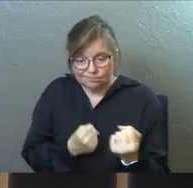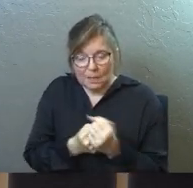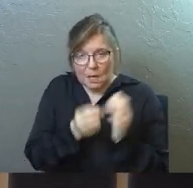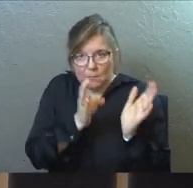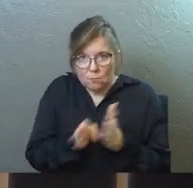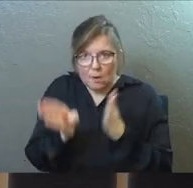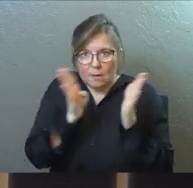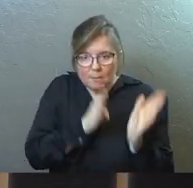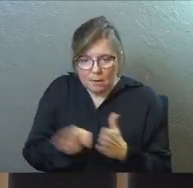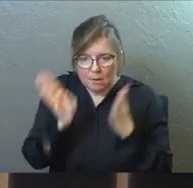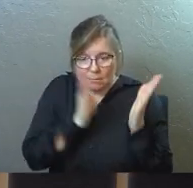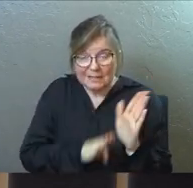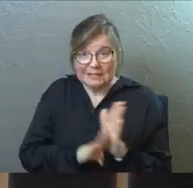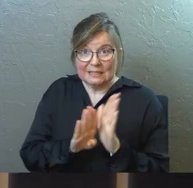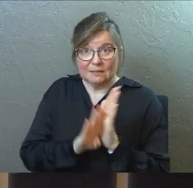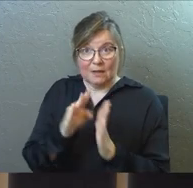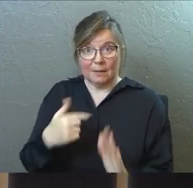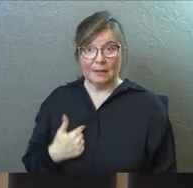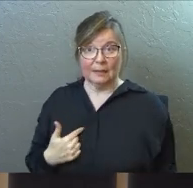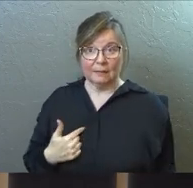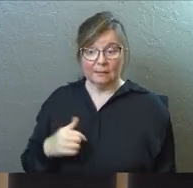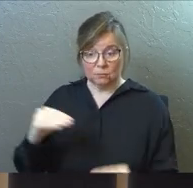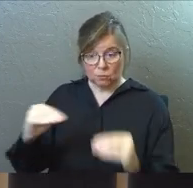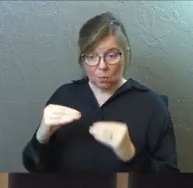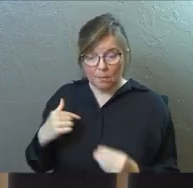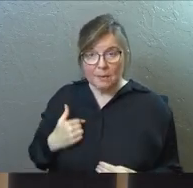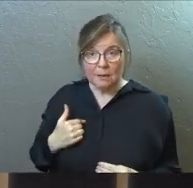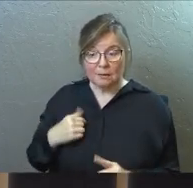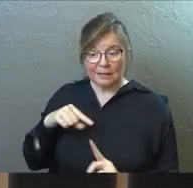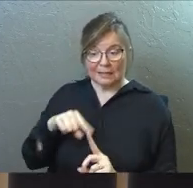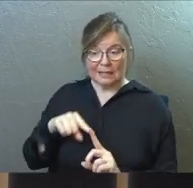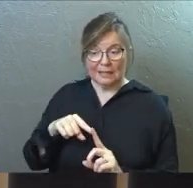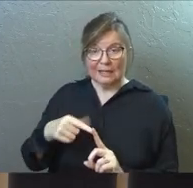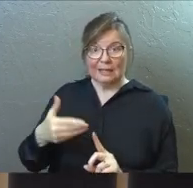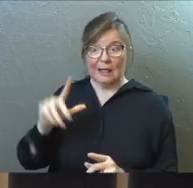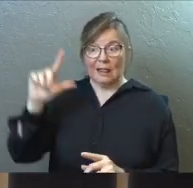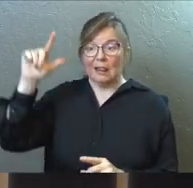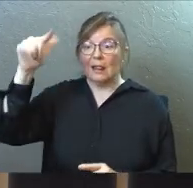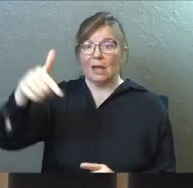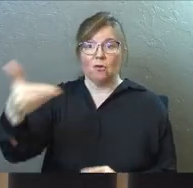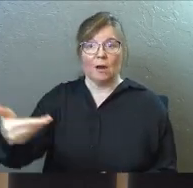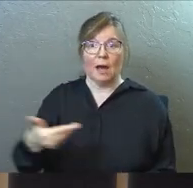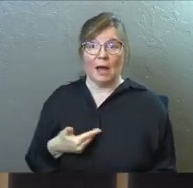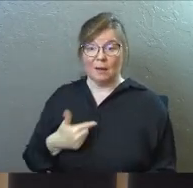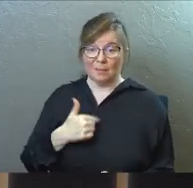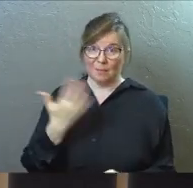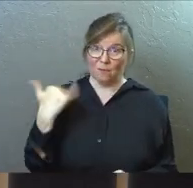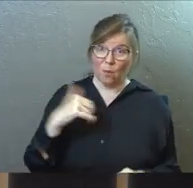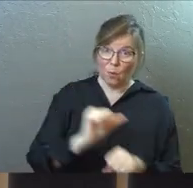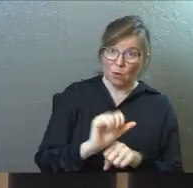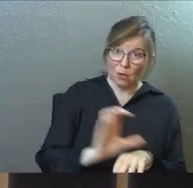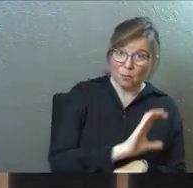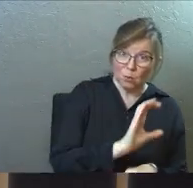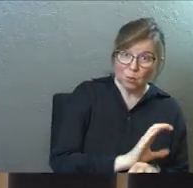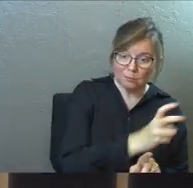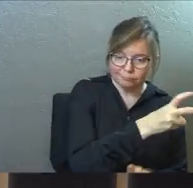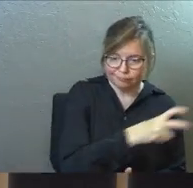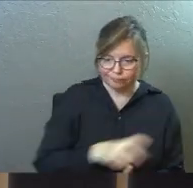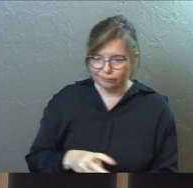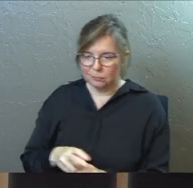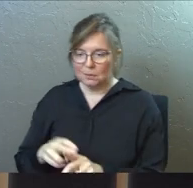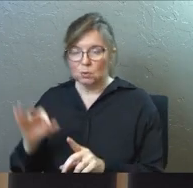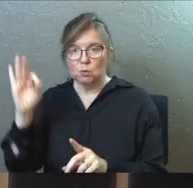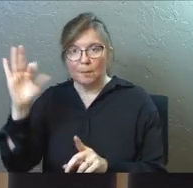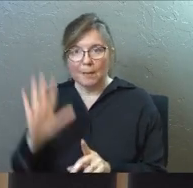preparation and action. He developed me. He's the guy who eventually hired me out of my technology career into pastoral